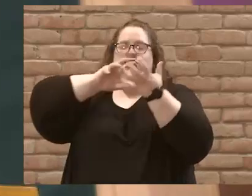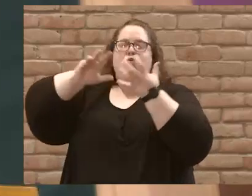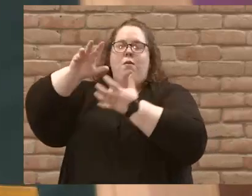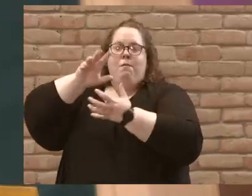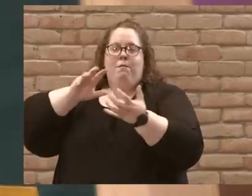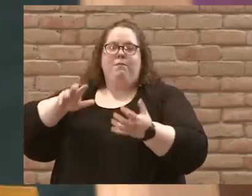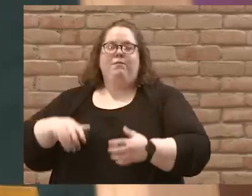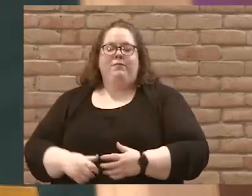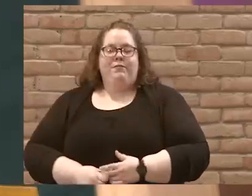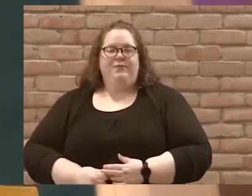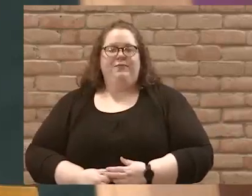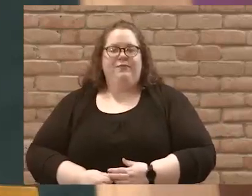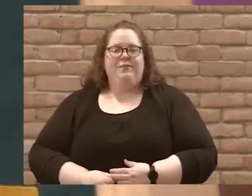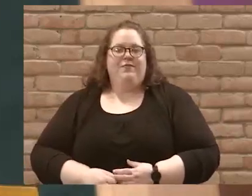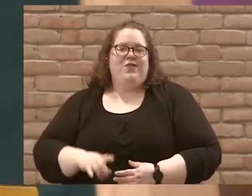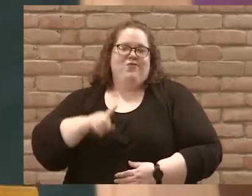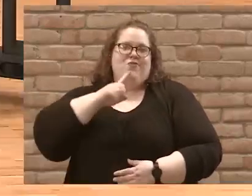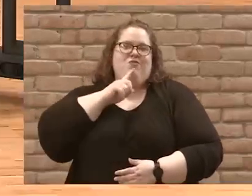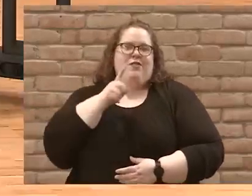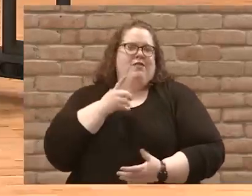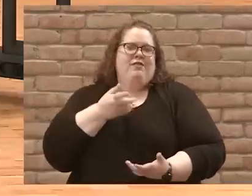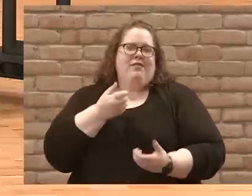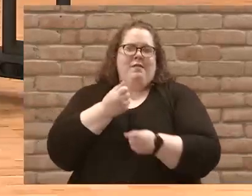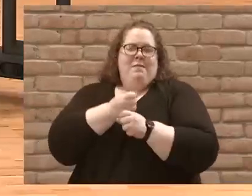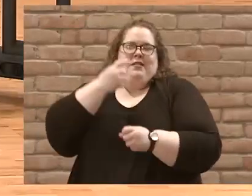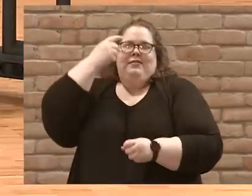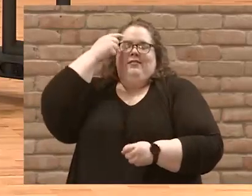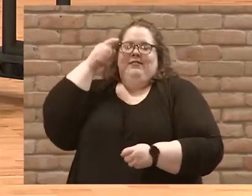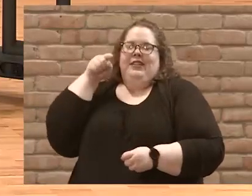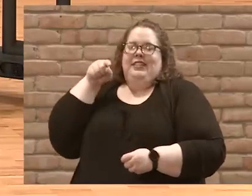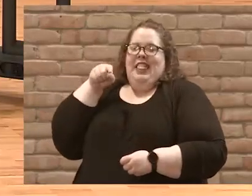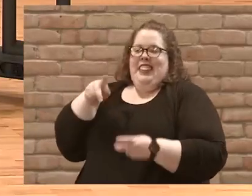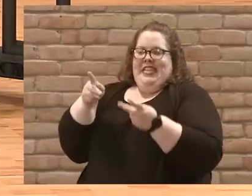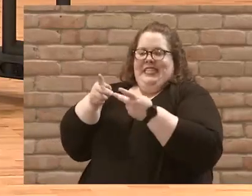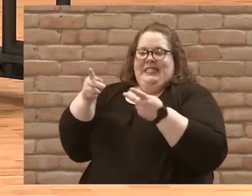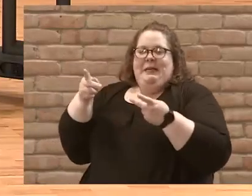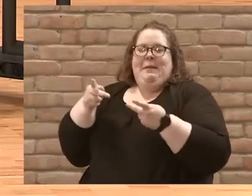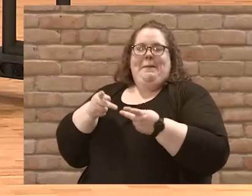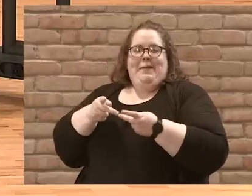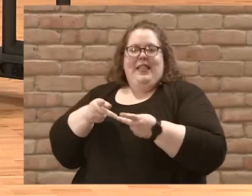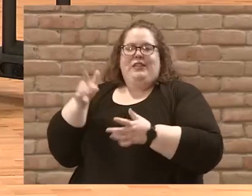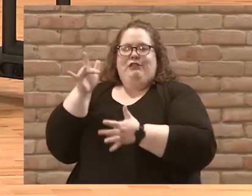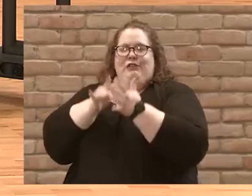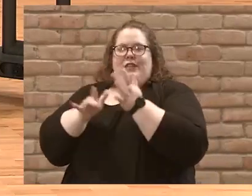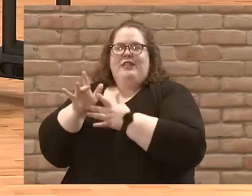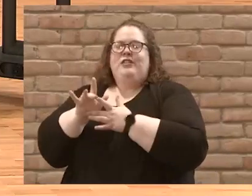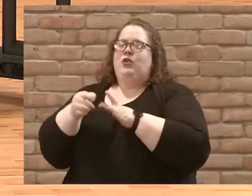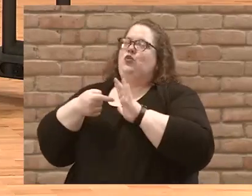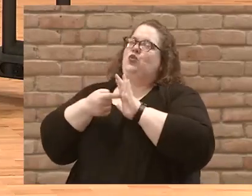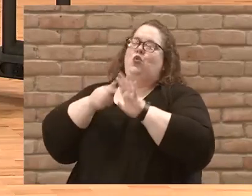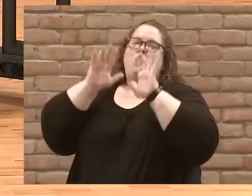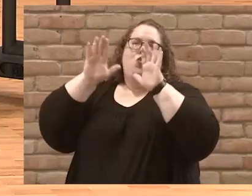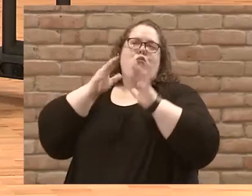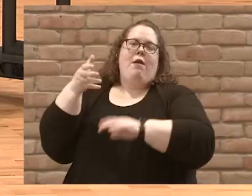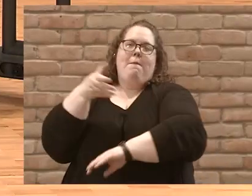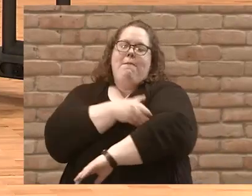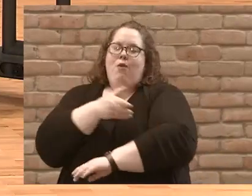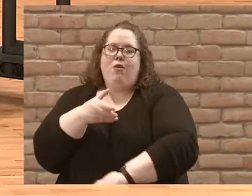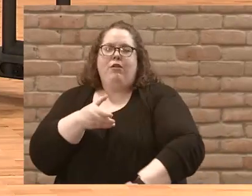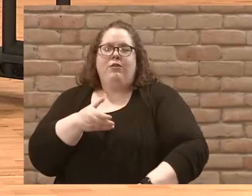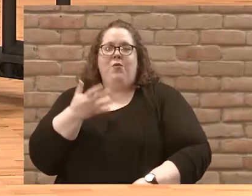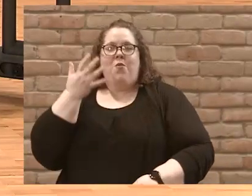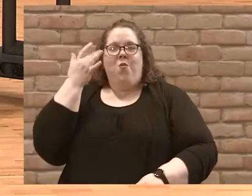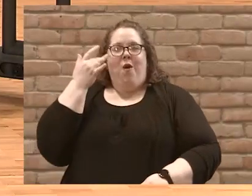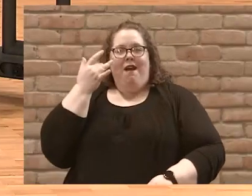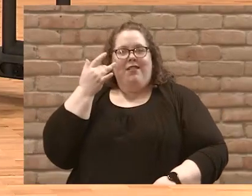that it's in this place where Jesus so often displayed great power because this is the place that's known for